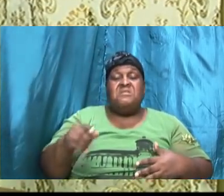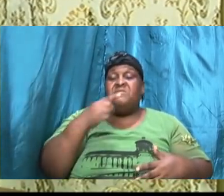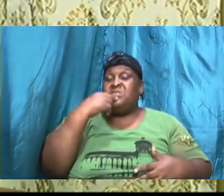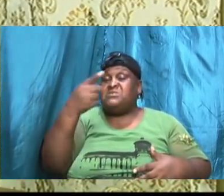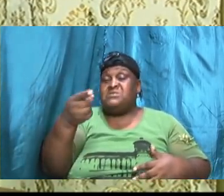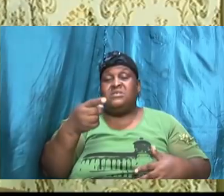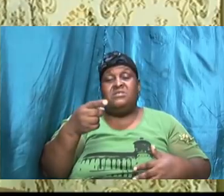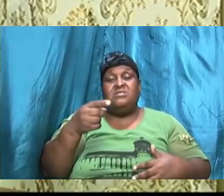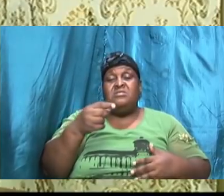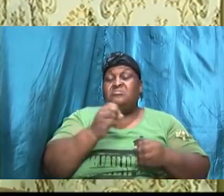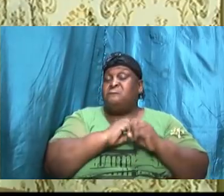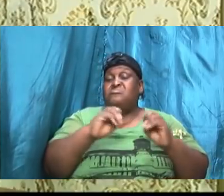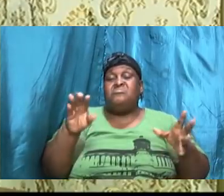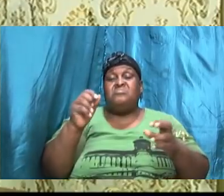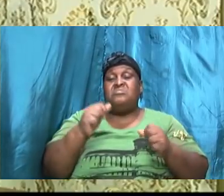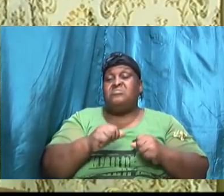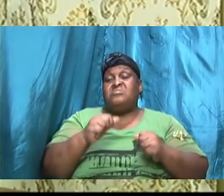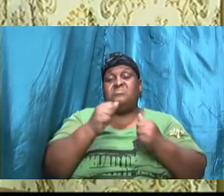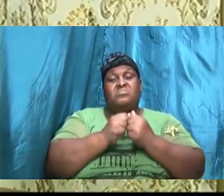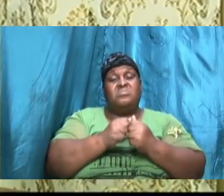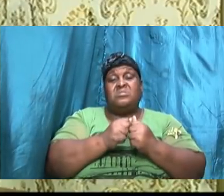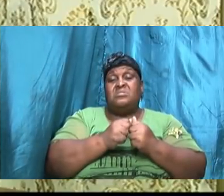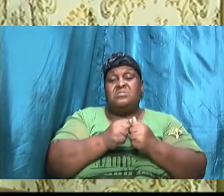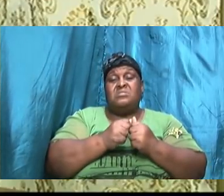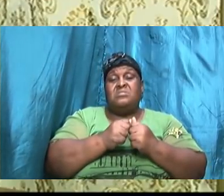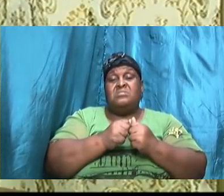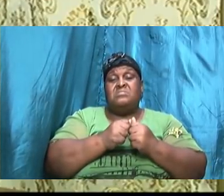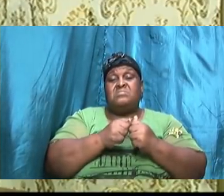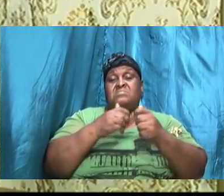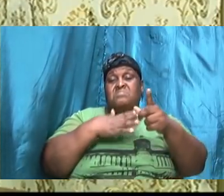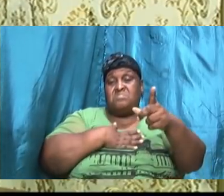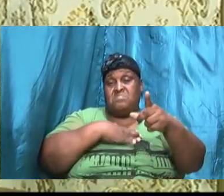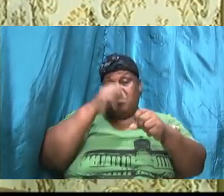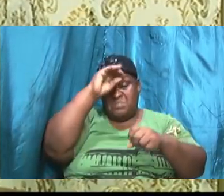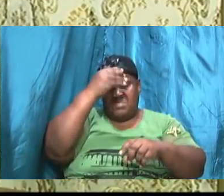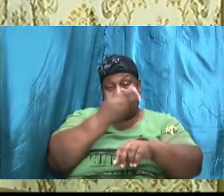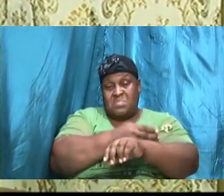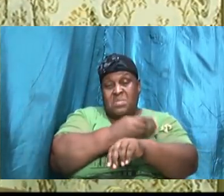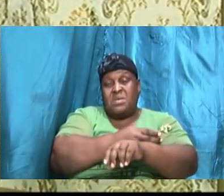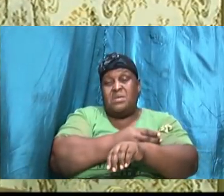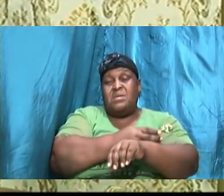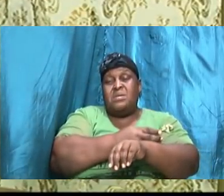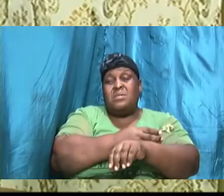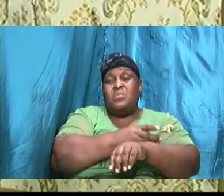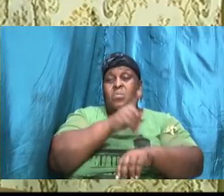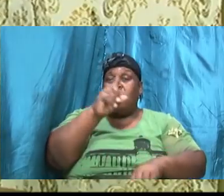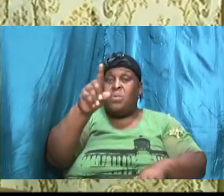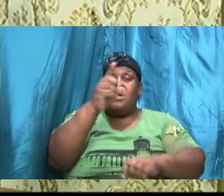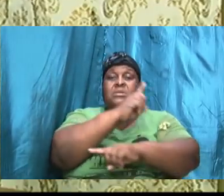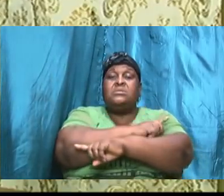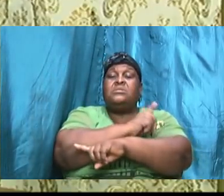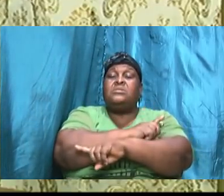very same thing that was in my spirit. In one day, two individuals